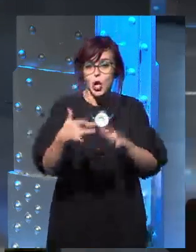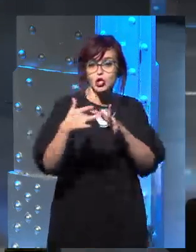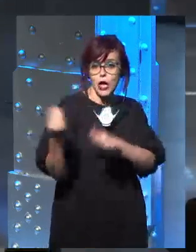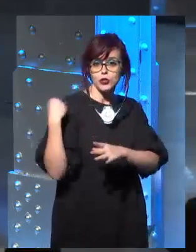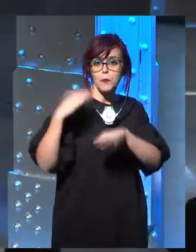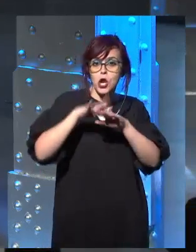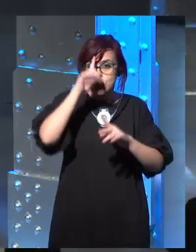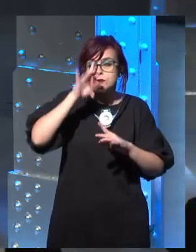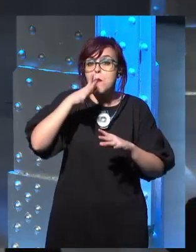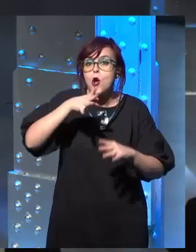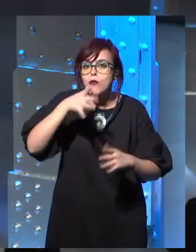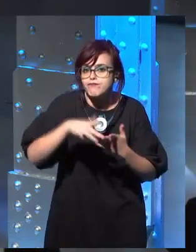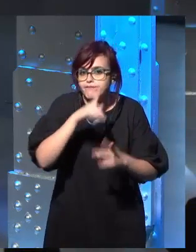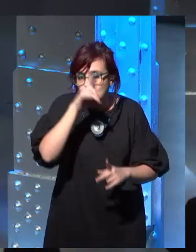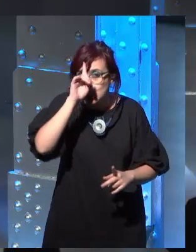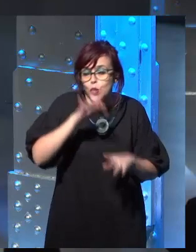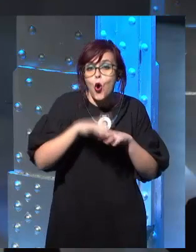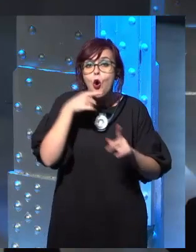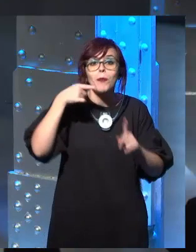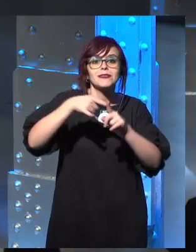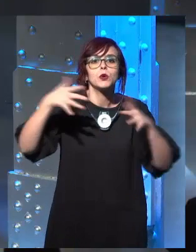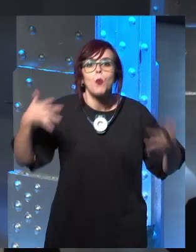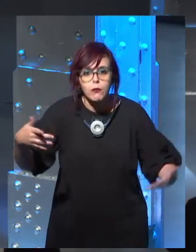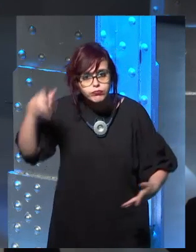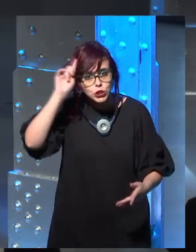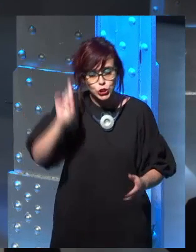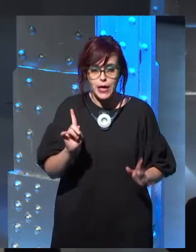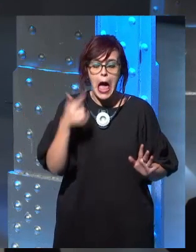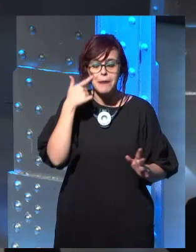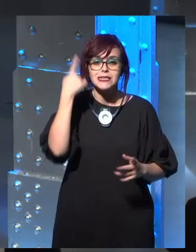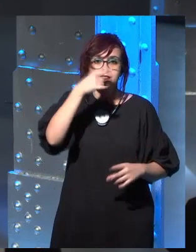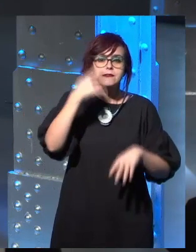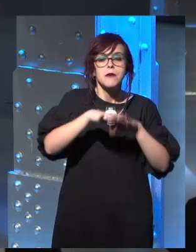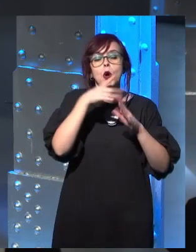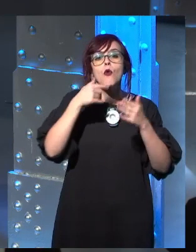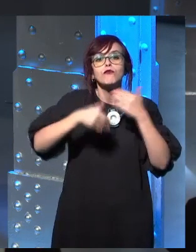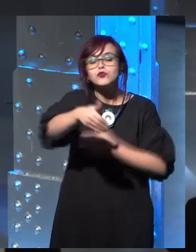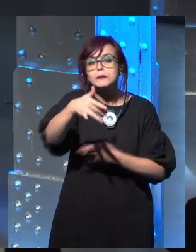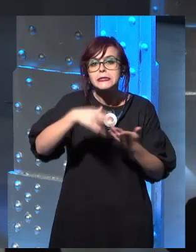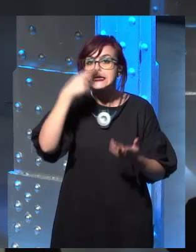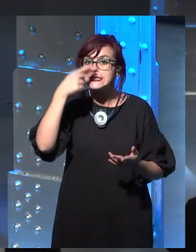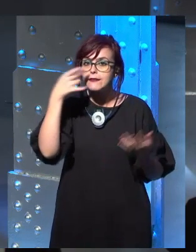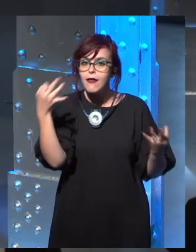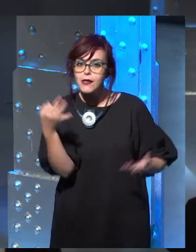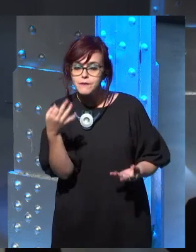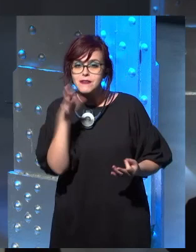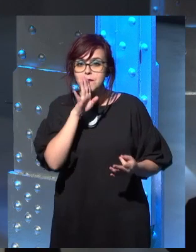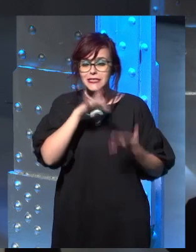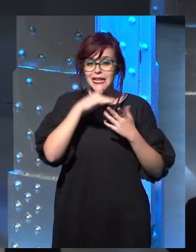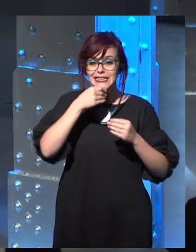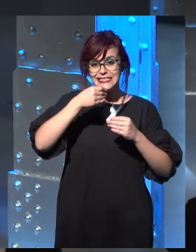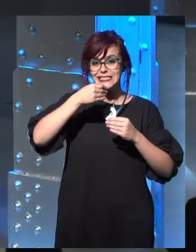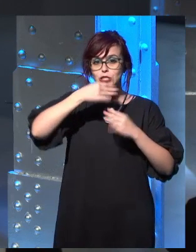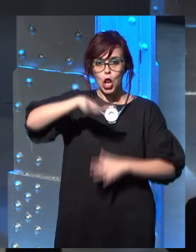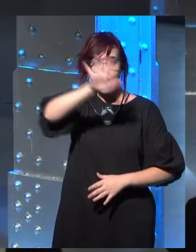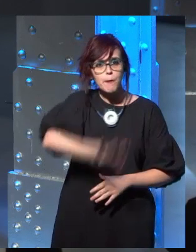Yes, certainly. I mean, it would be, um, very interesting to see what, uh, could be done about the history of Westeros as well, but,